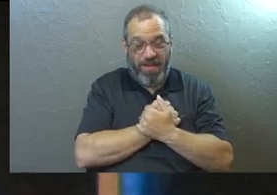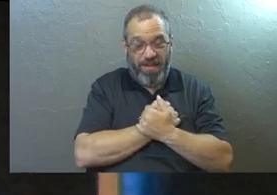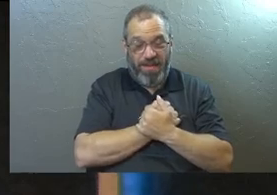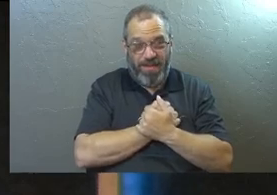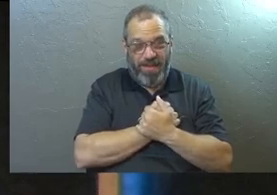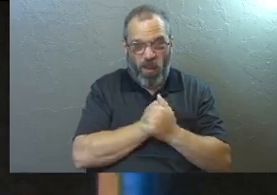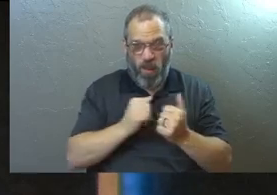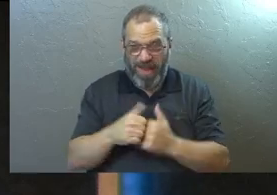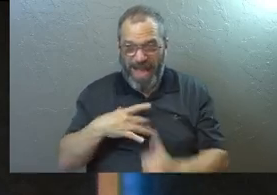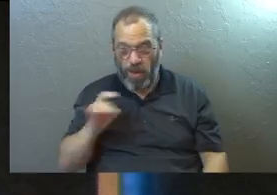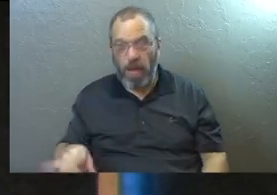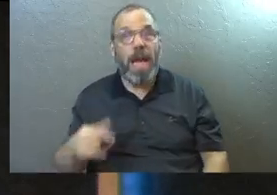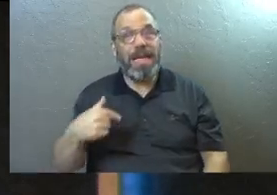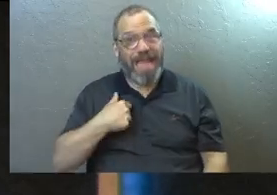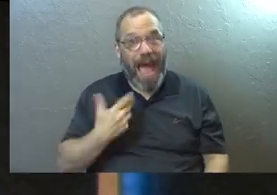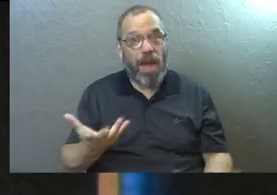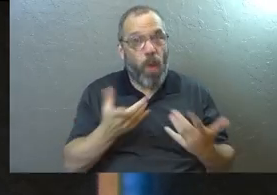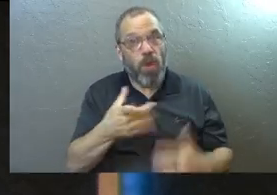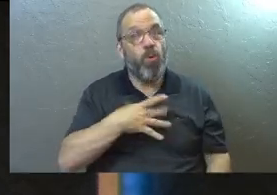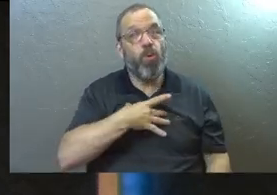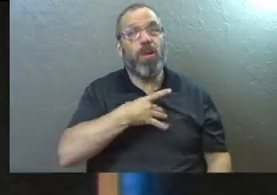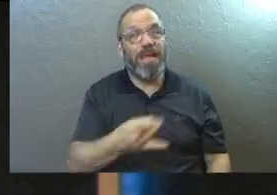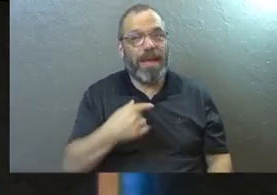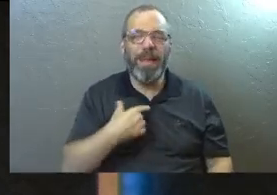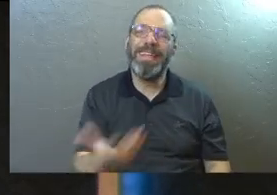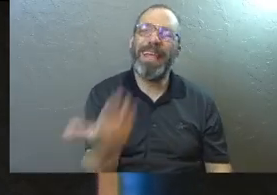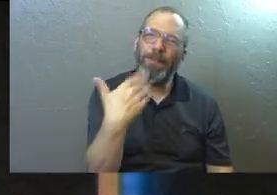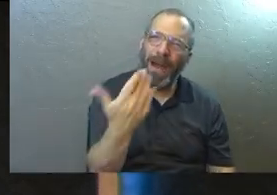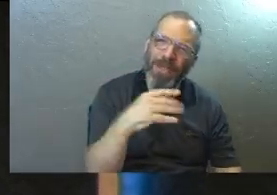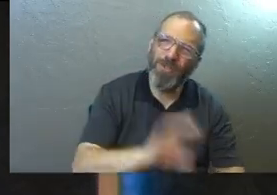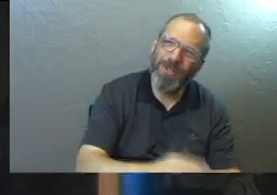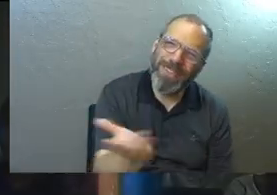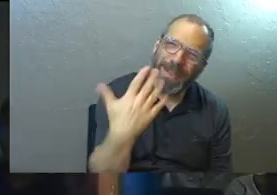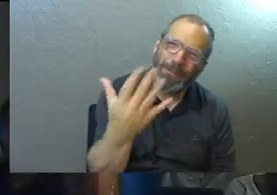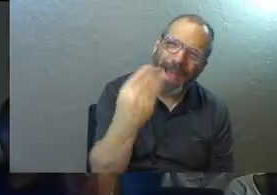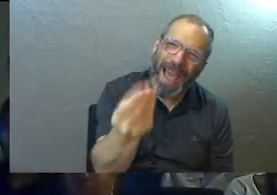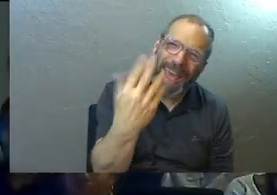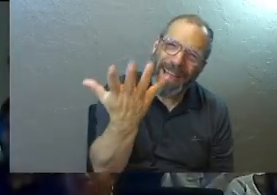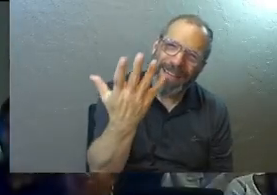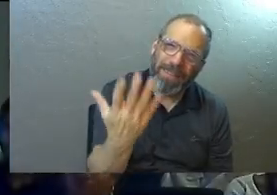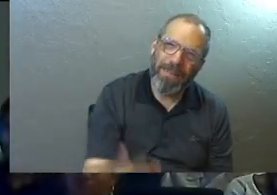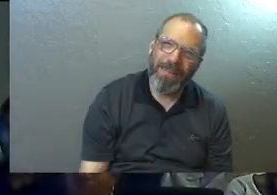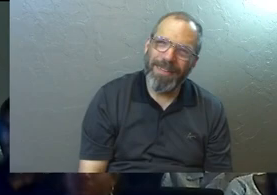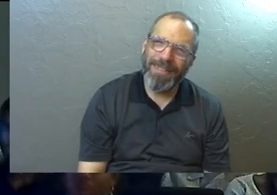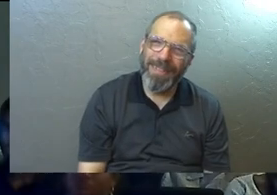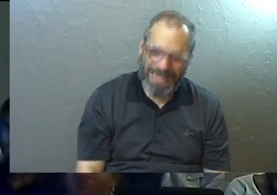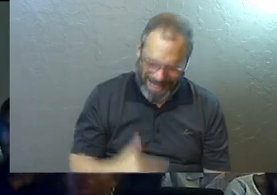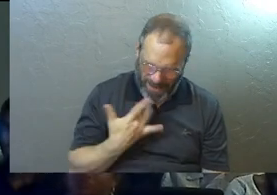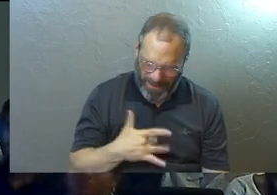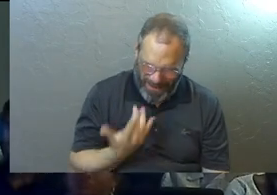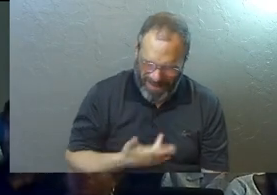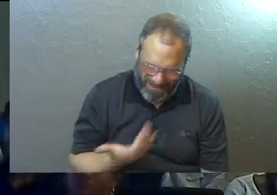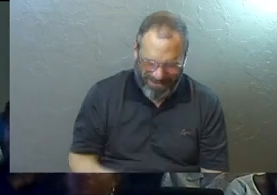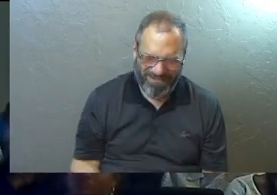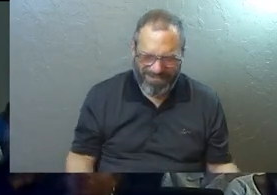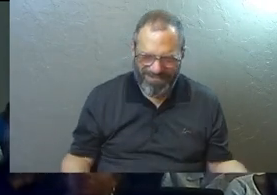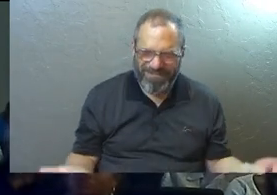because I want to be liked. Come on, second service. Yeah? That's how we feel.